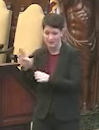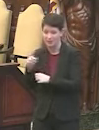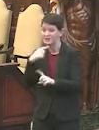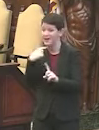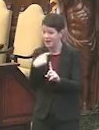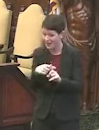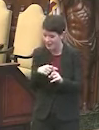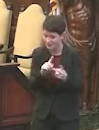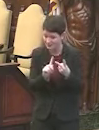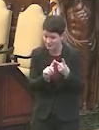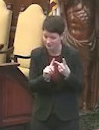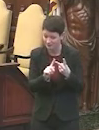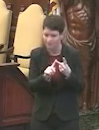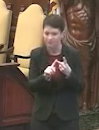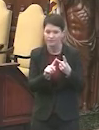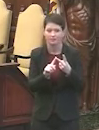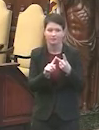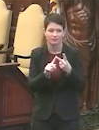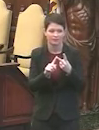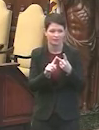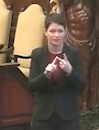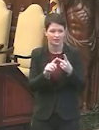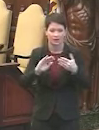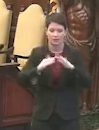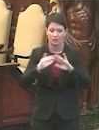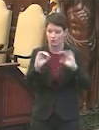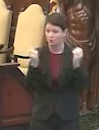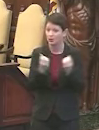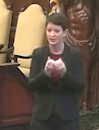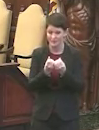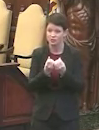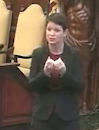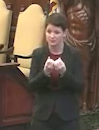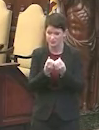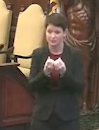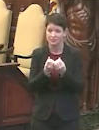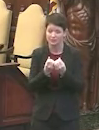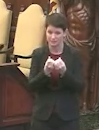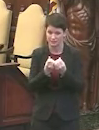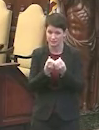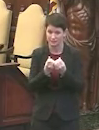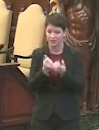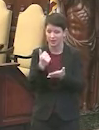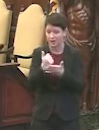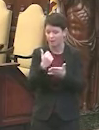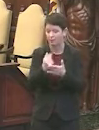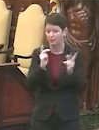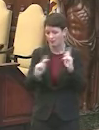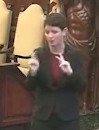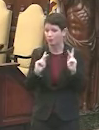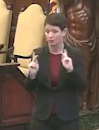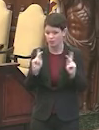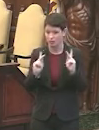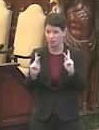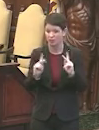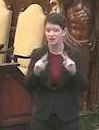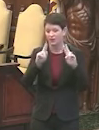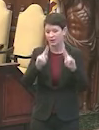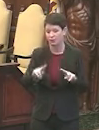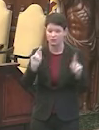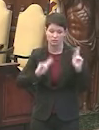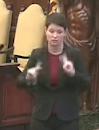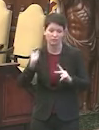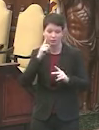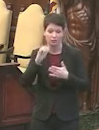And for any community organizations that are helping people, they can register